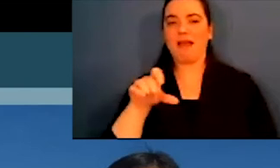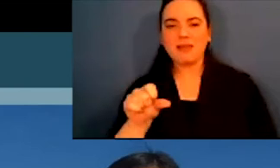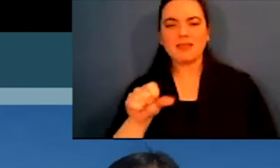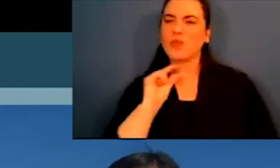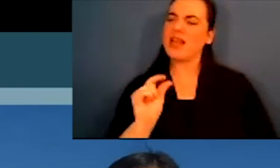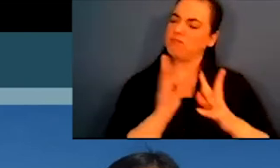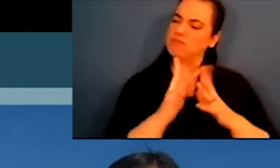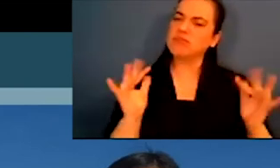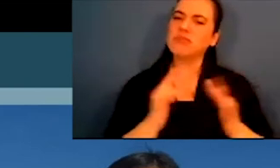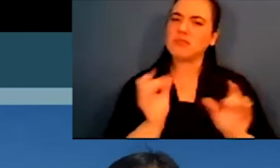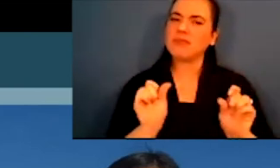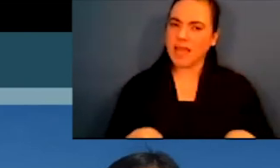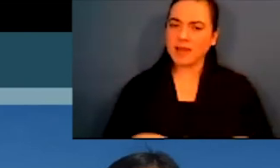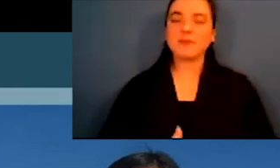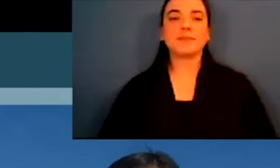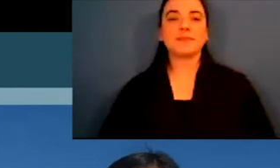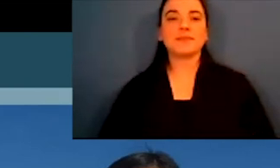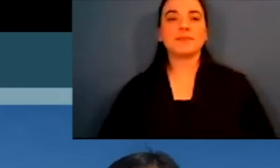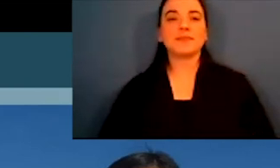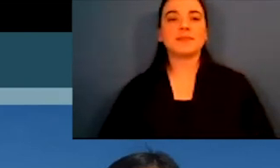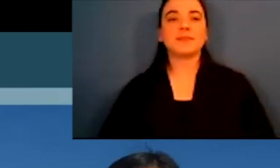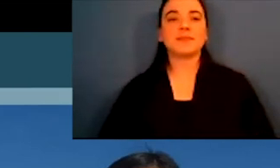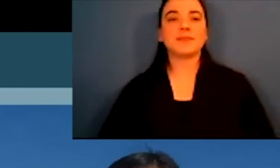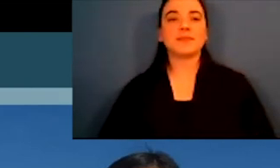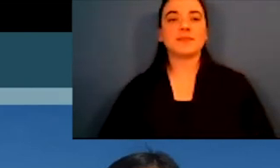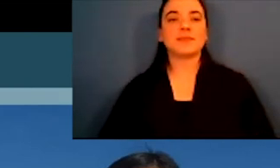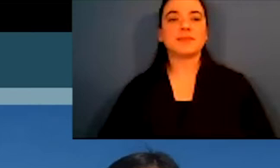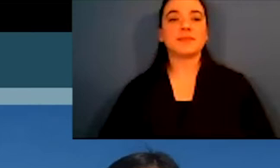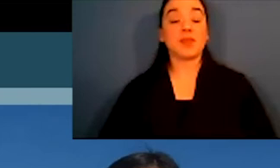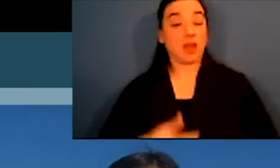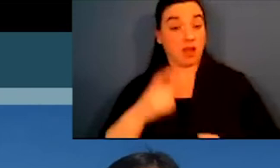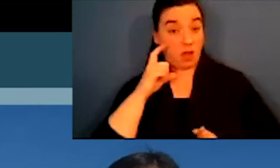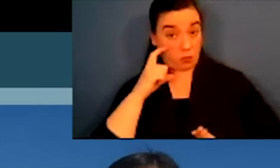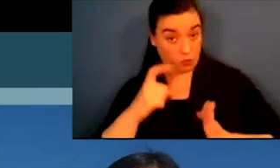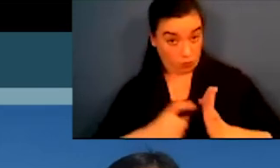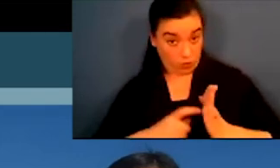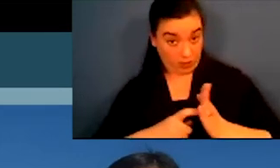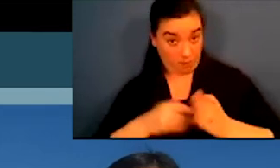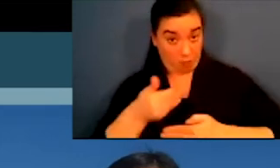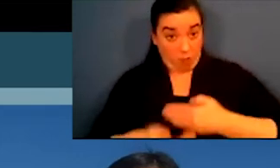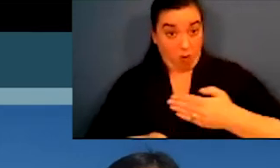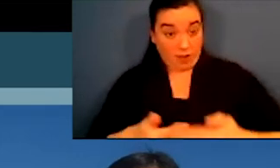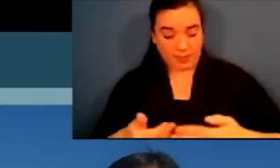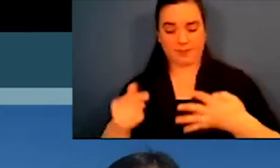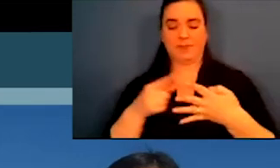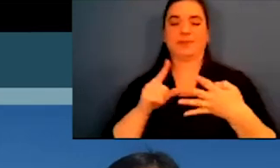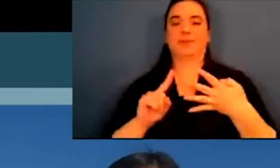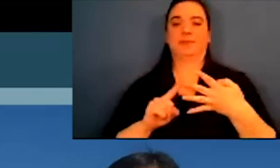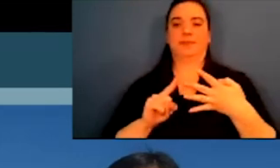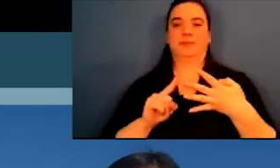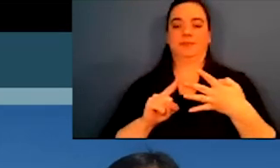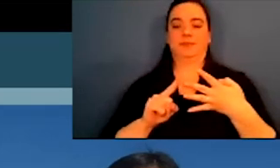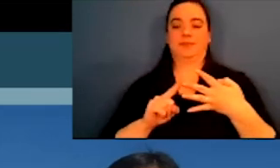villages, rancherias. It can vary a great deal. So going a bit more into the